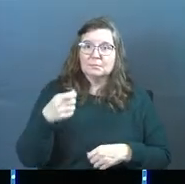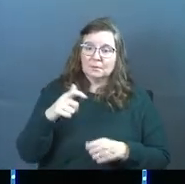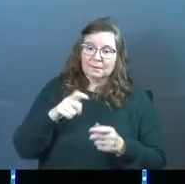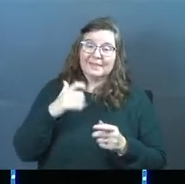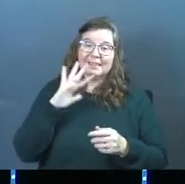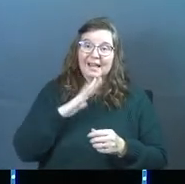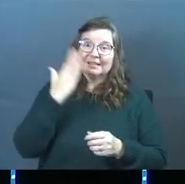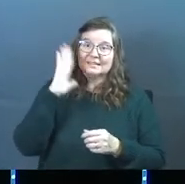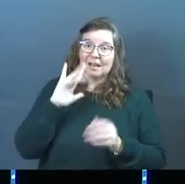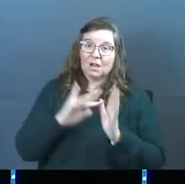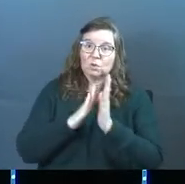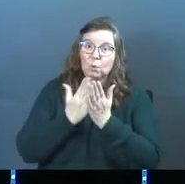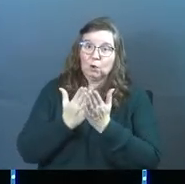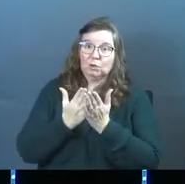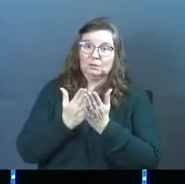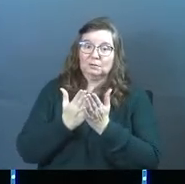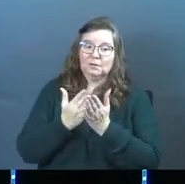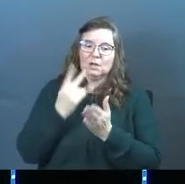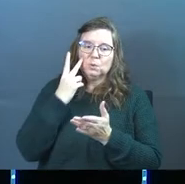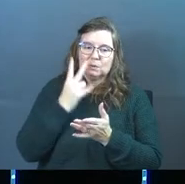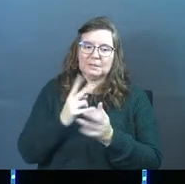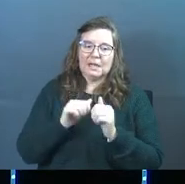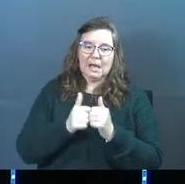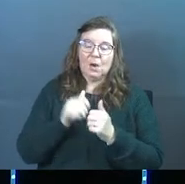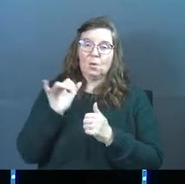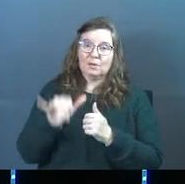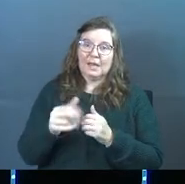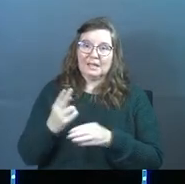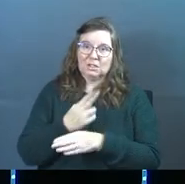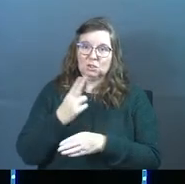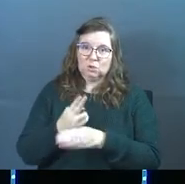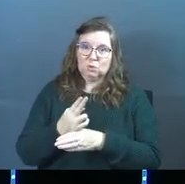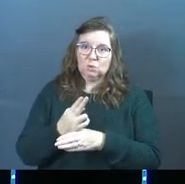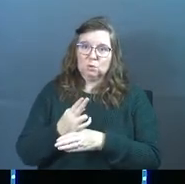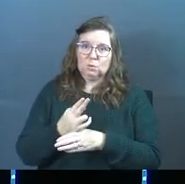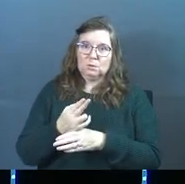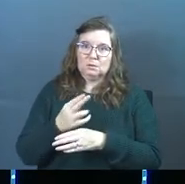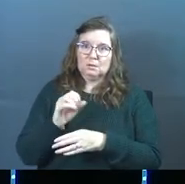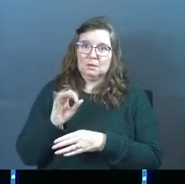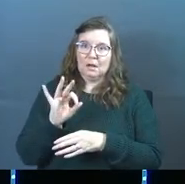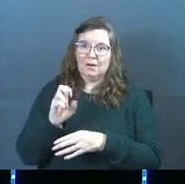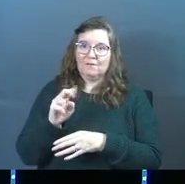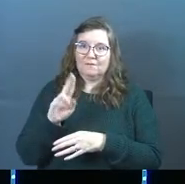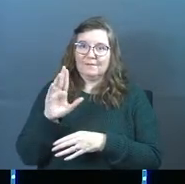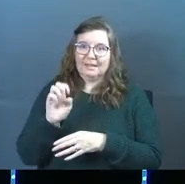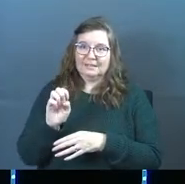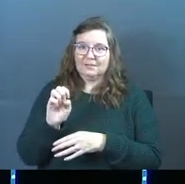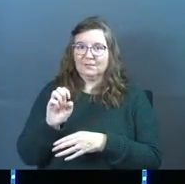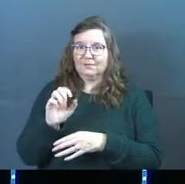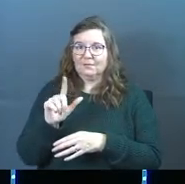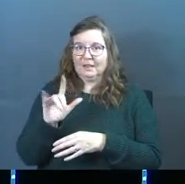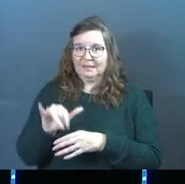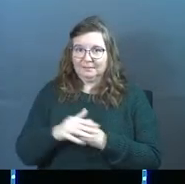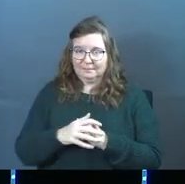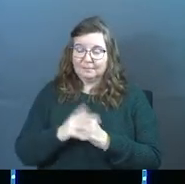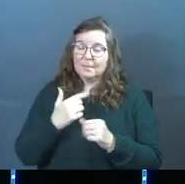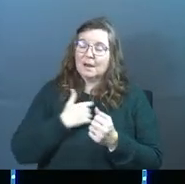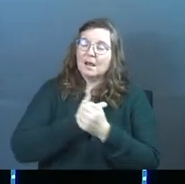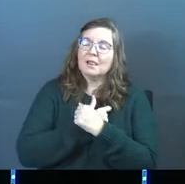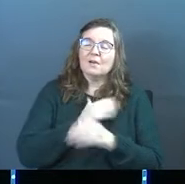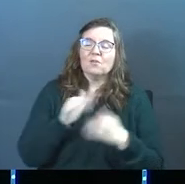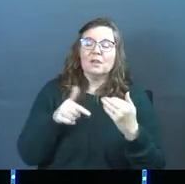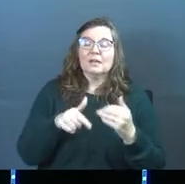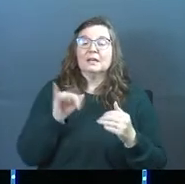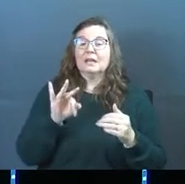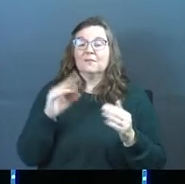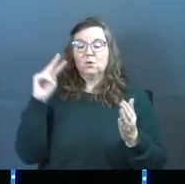That's God's word. And you're going to see how that gets used offensively. But I love all